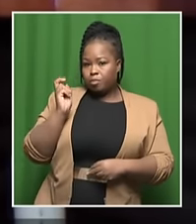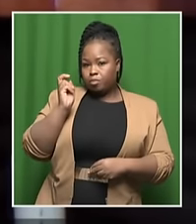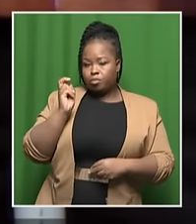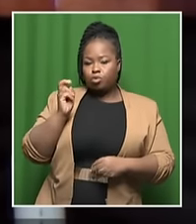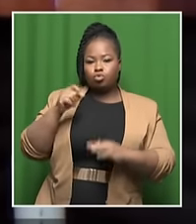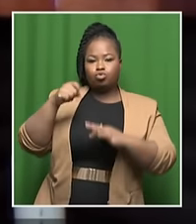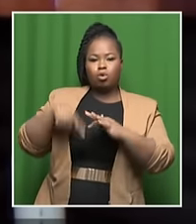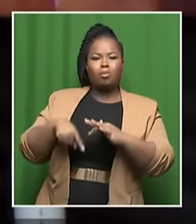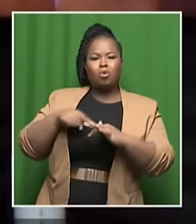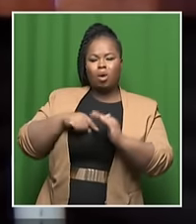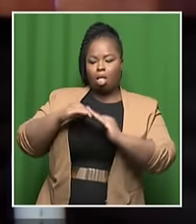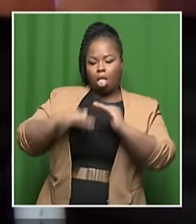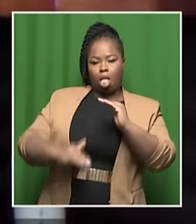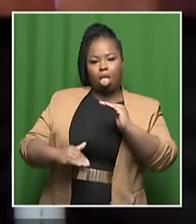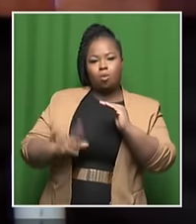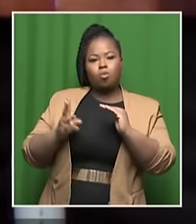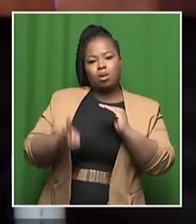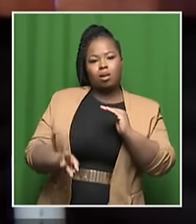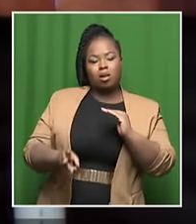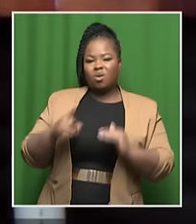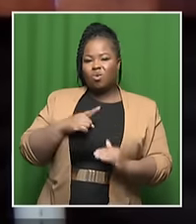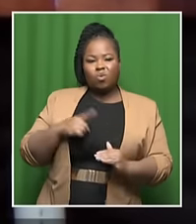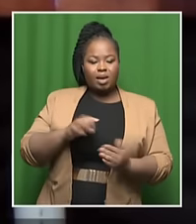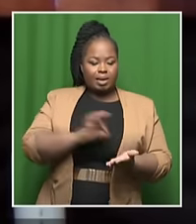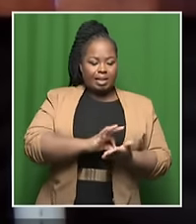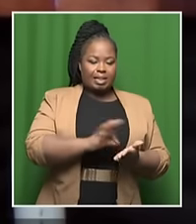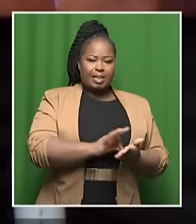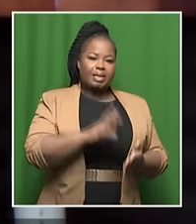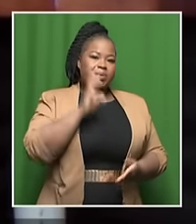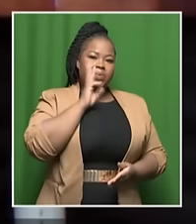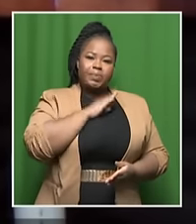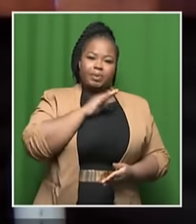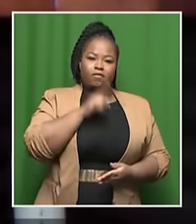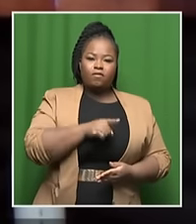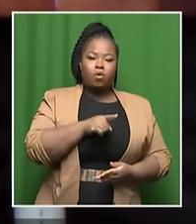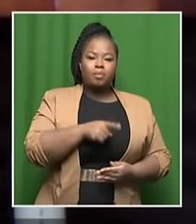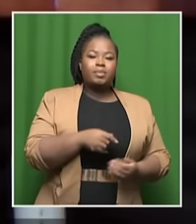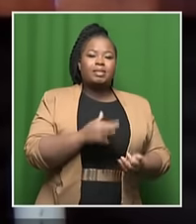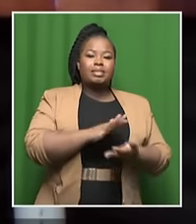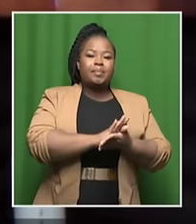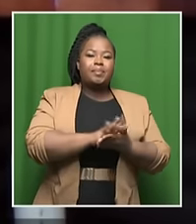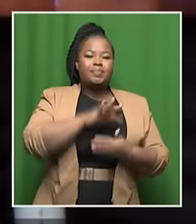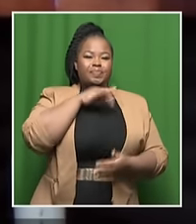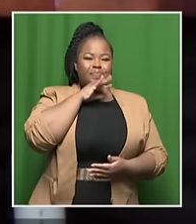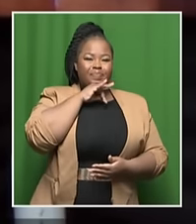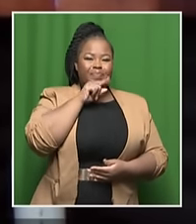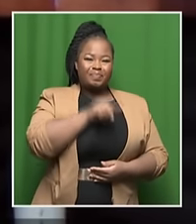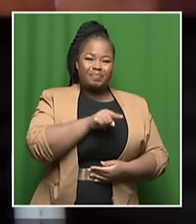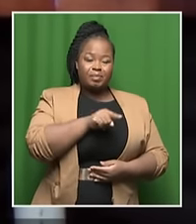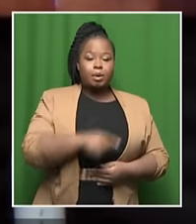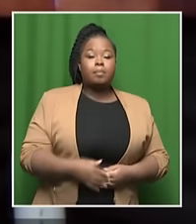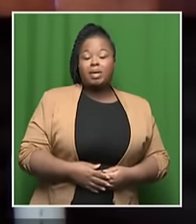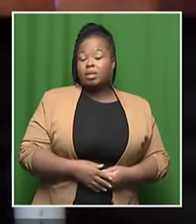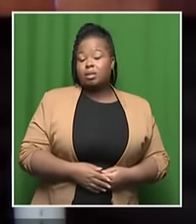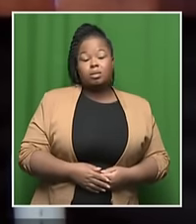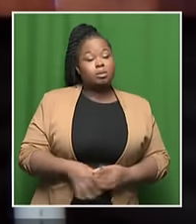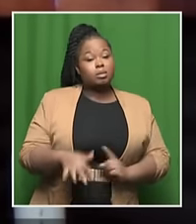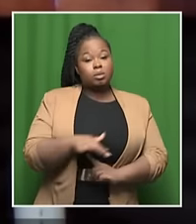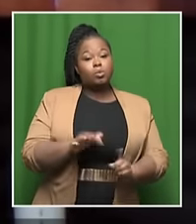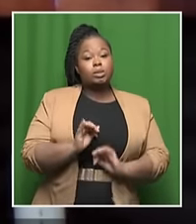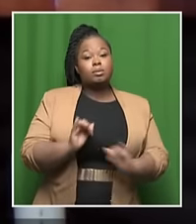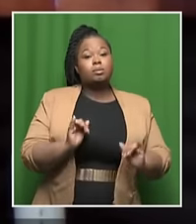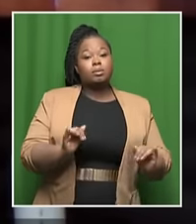Because we simply cannot treat water that is sewage contaminated. And, you know, the situation is so bad now that